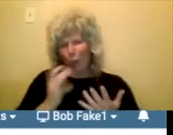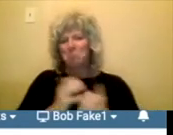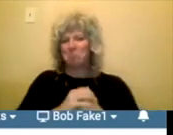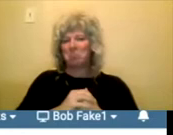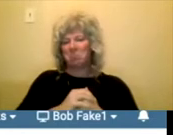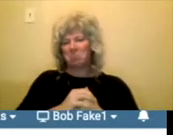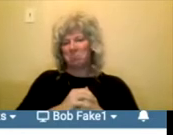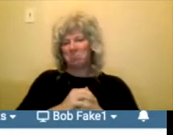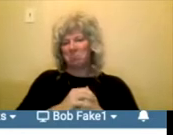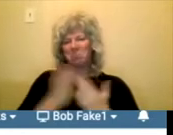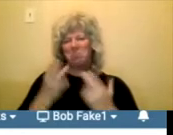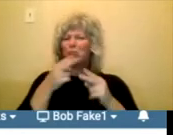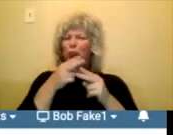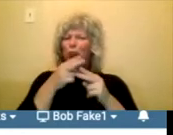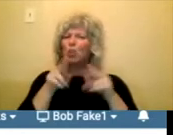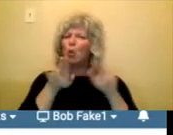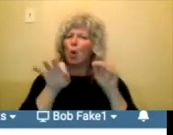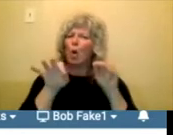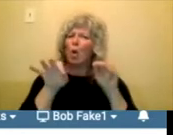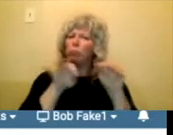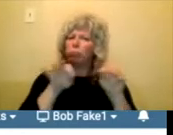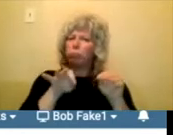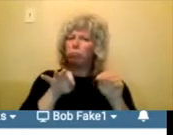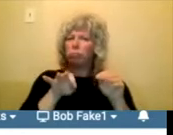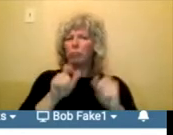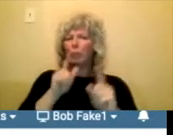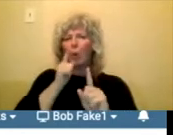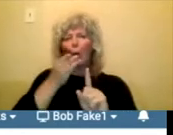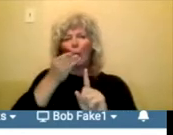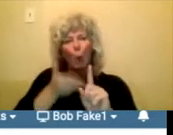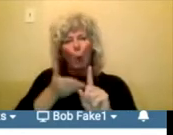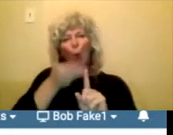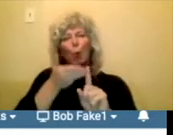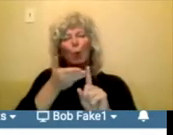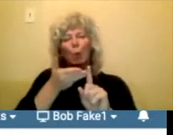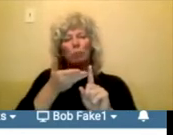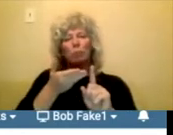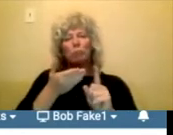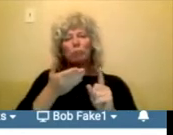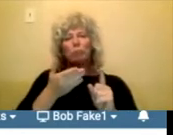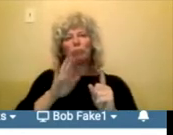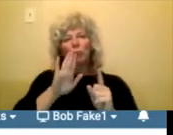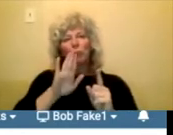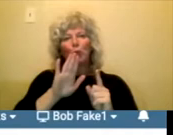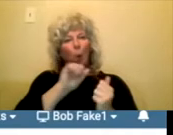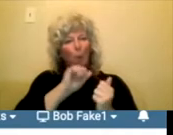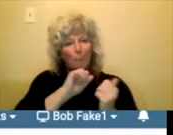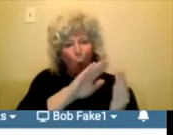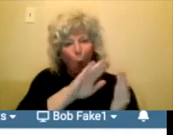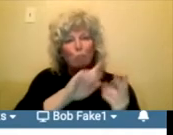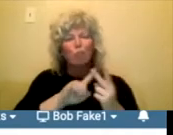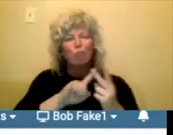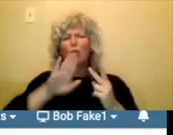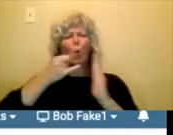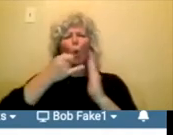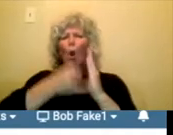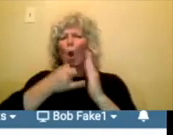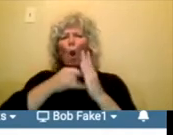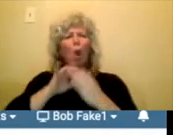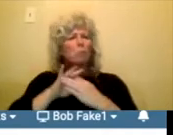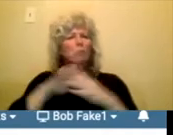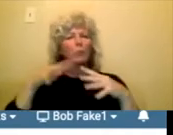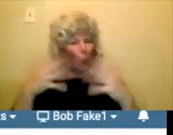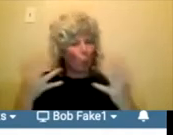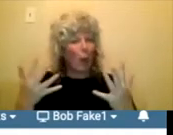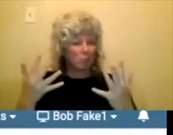kind of just tell us a bit about yourself as an artist and how you work and what your work is about that sort of thing.